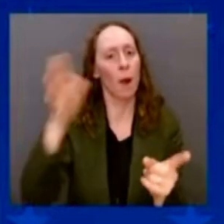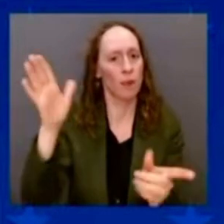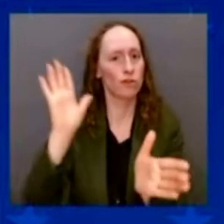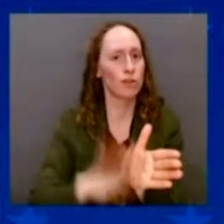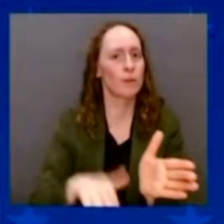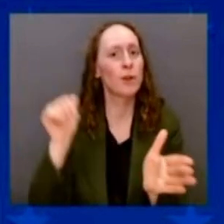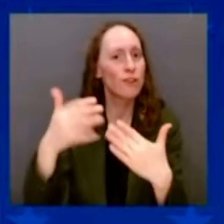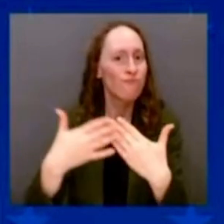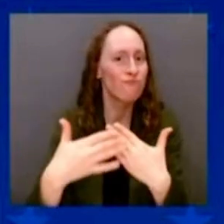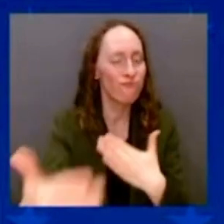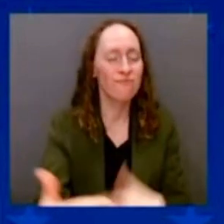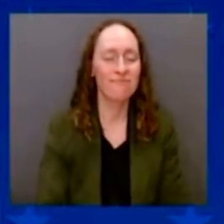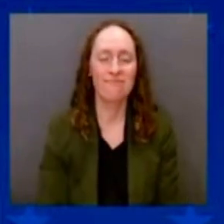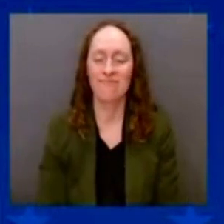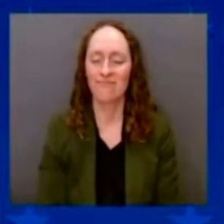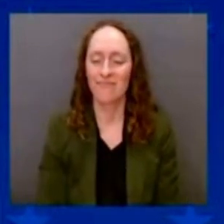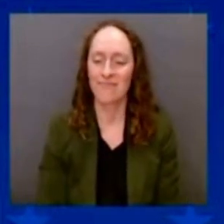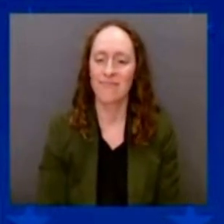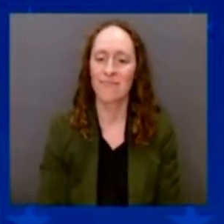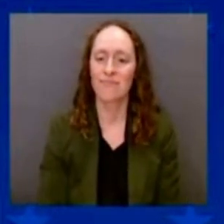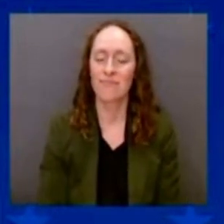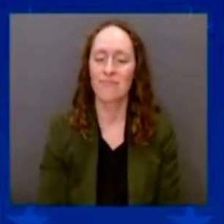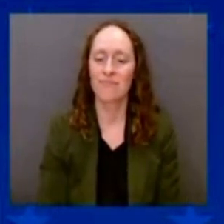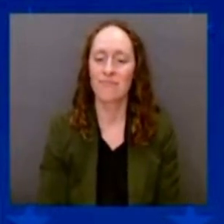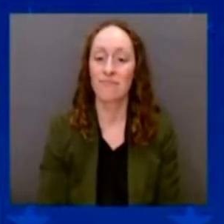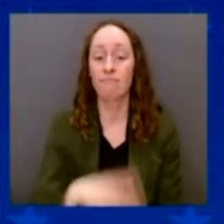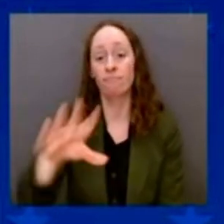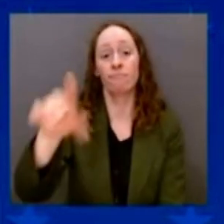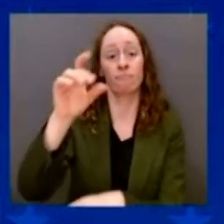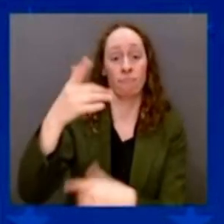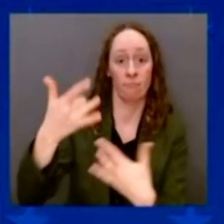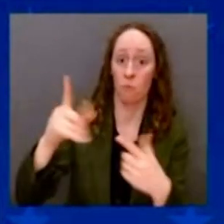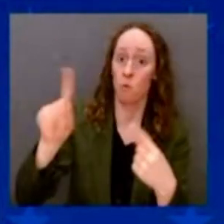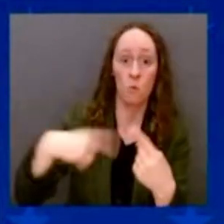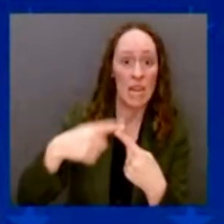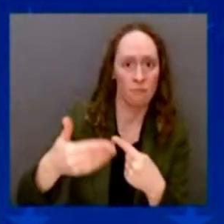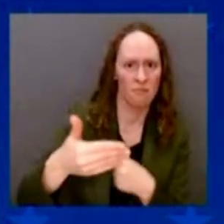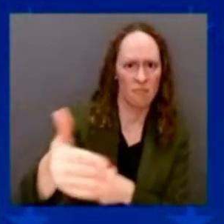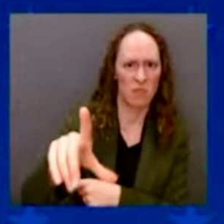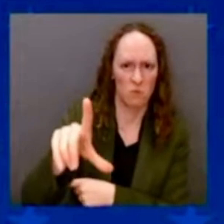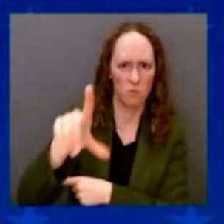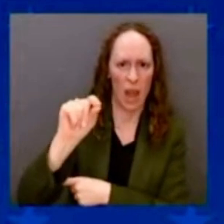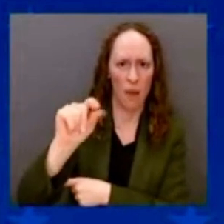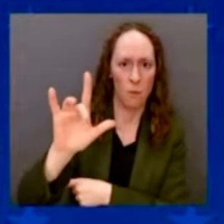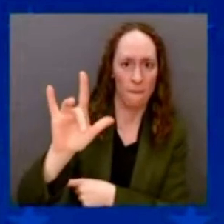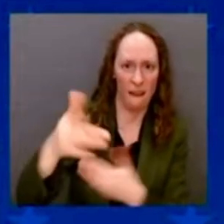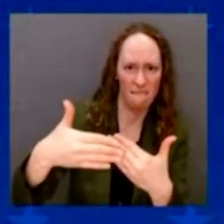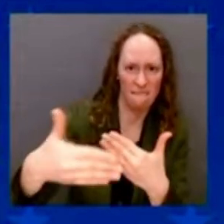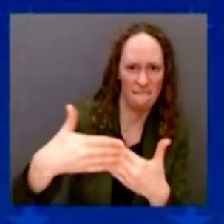she'll not have to pay more than $2,000 a year total amount for drugs.